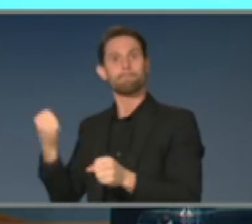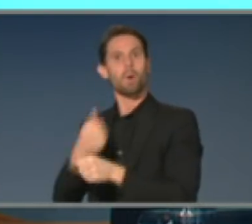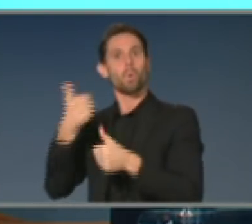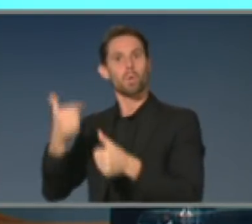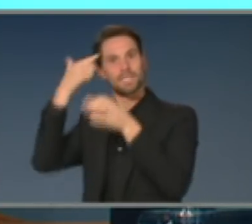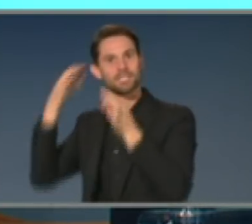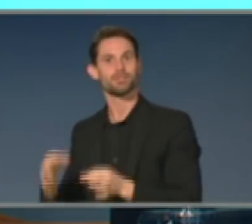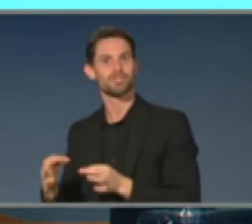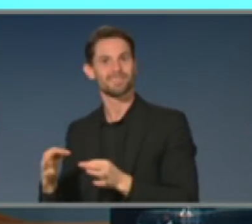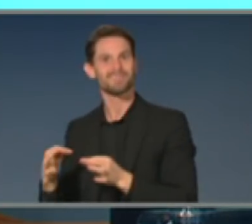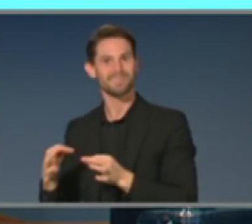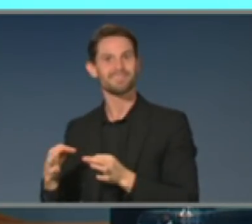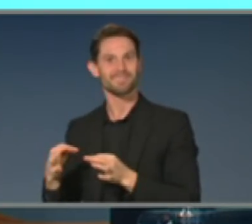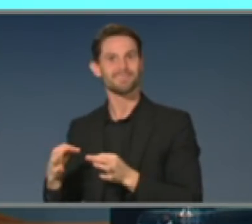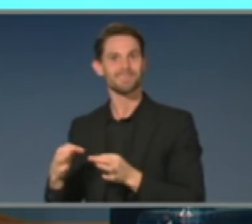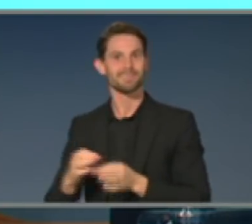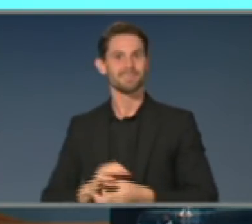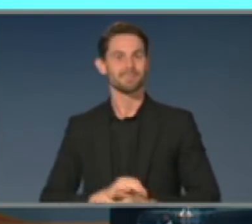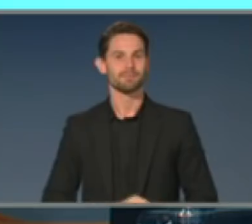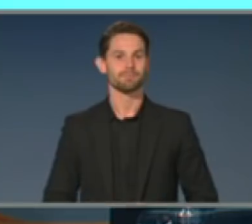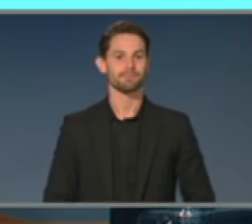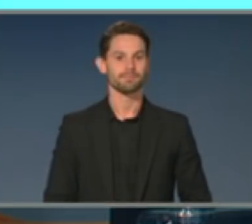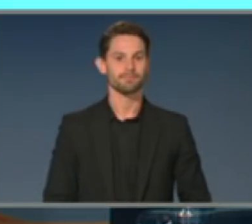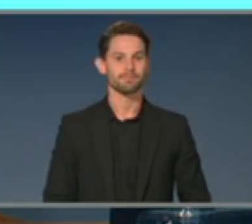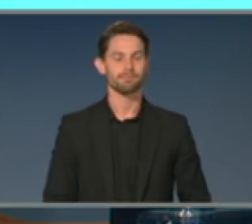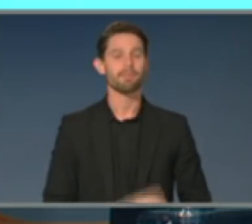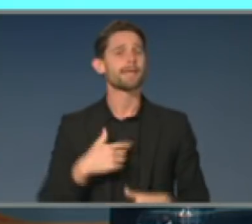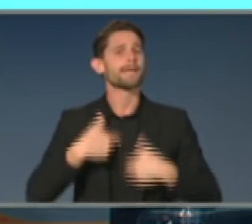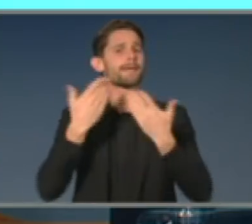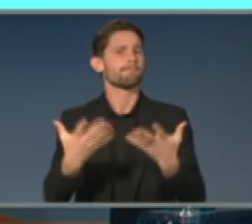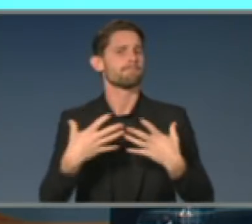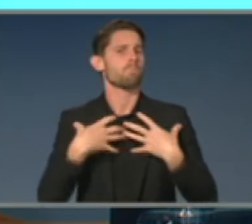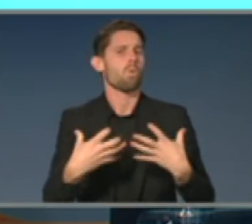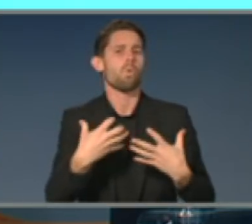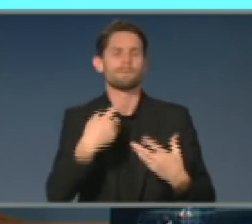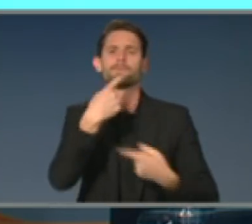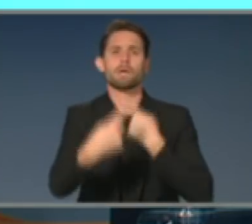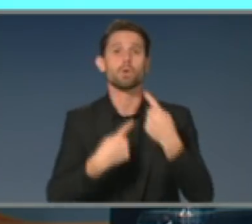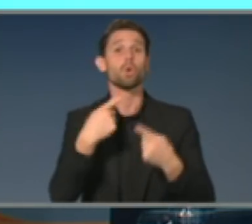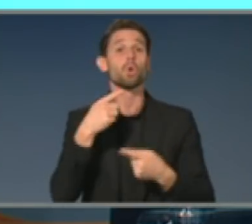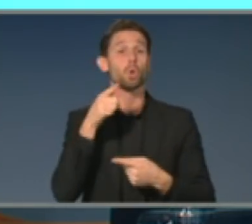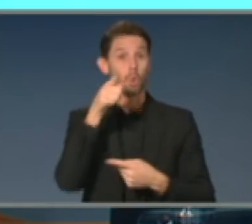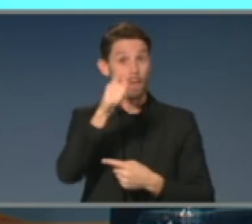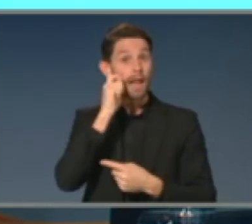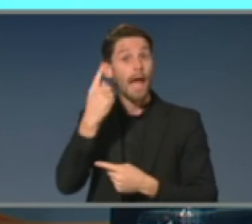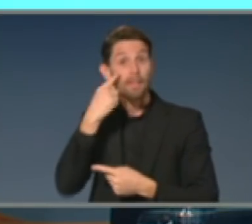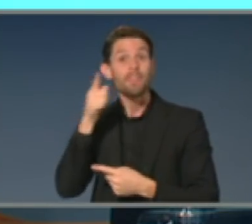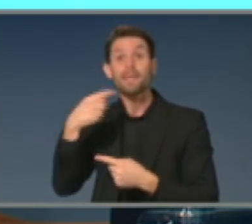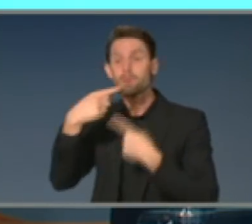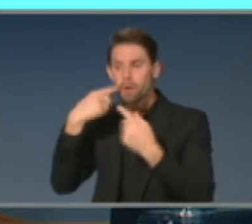please. So just a couple of scenarios that you'll see in the paper when you read it.